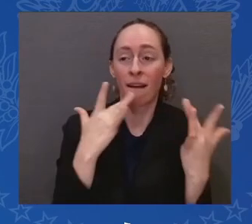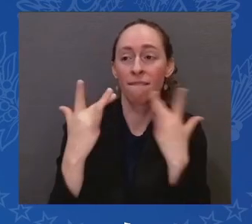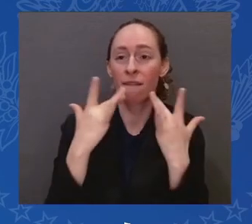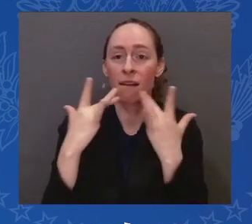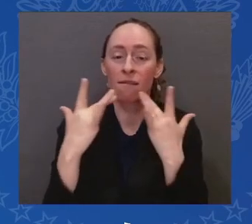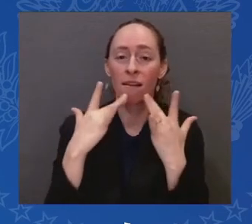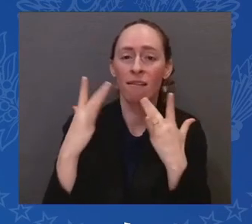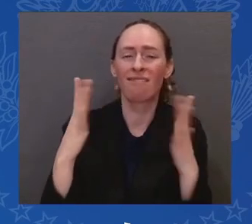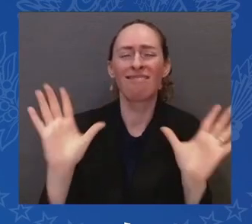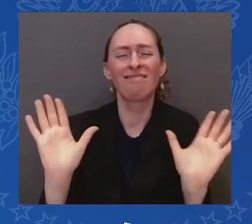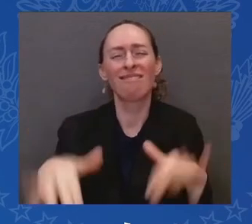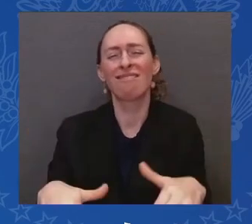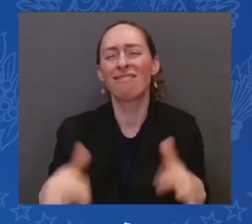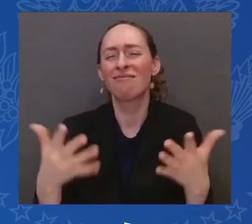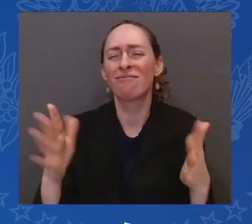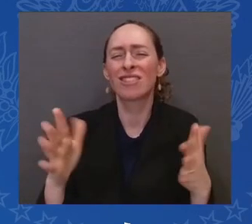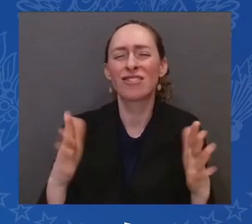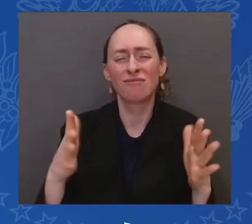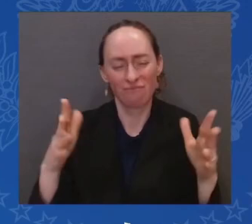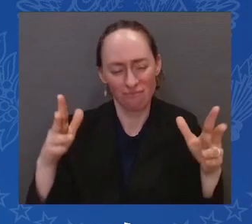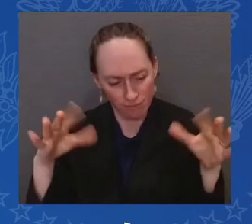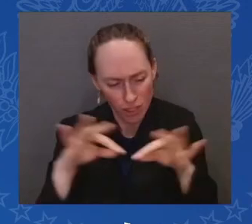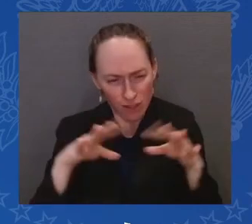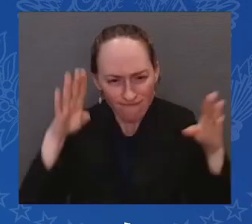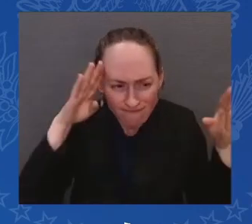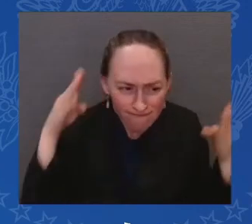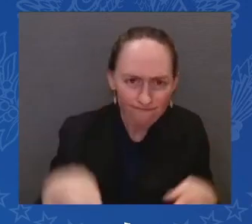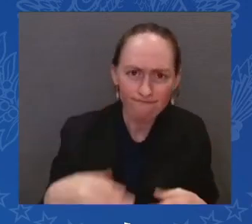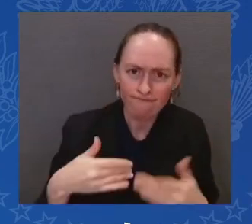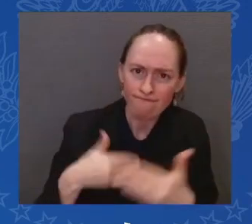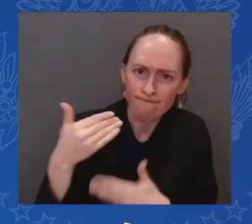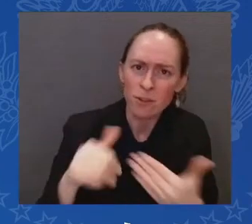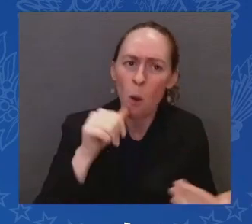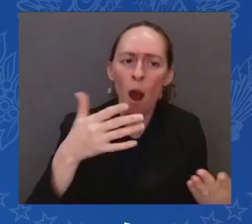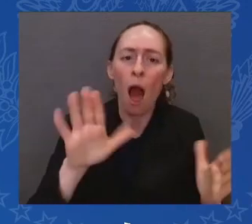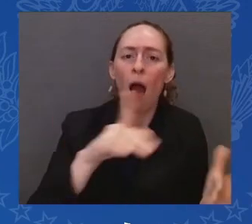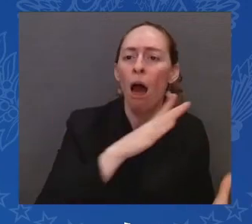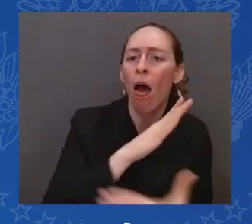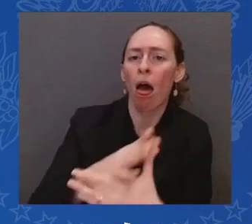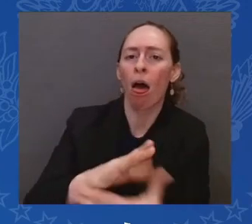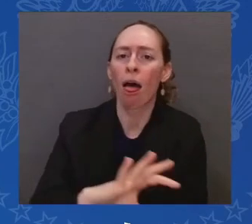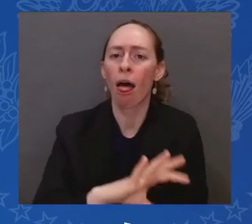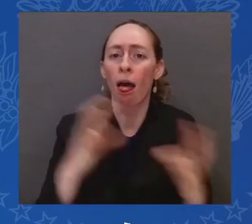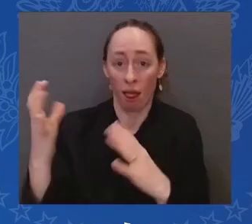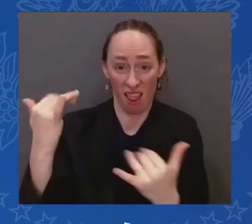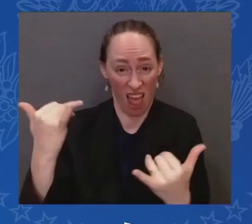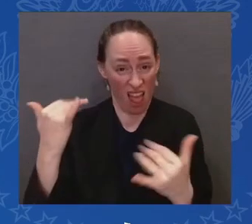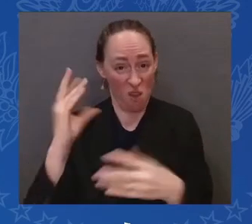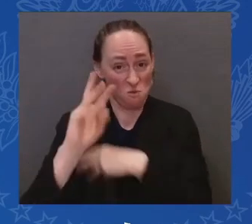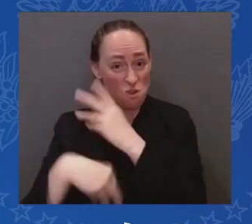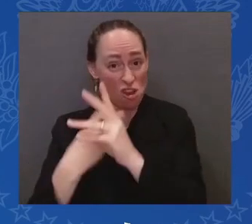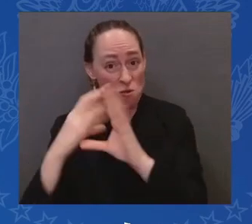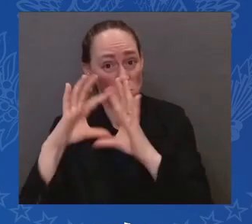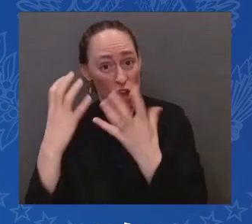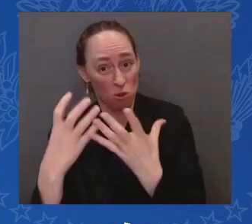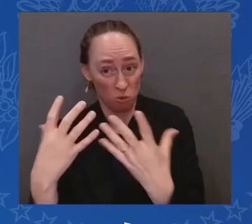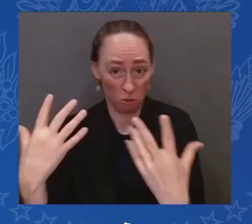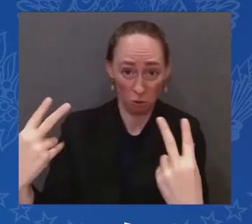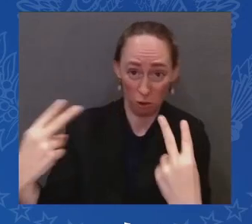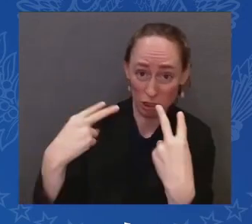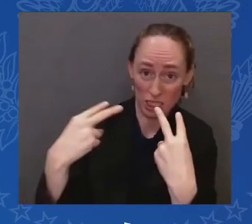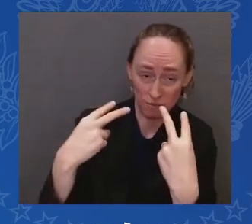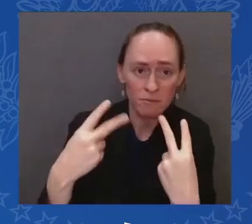world is watching. The entire world is watching. What will the United States do? And think if we don't support Ukraine,